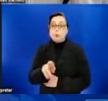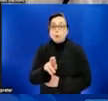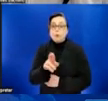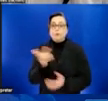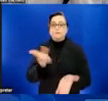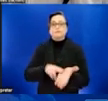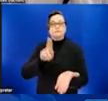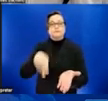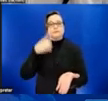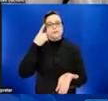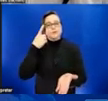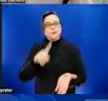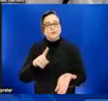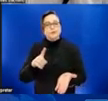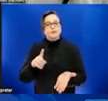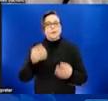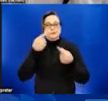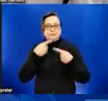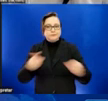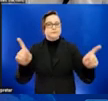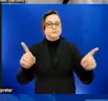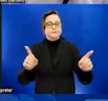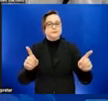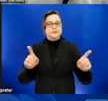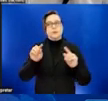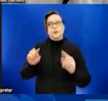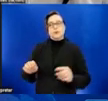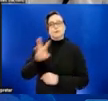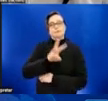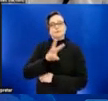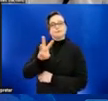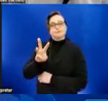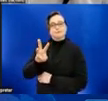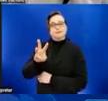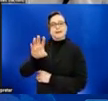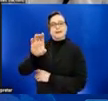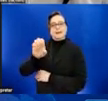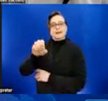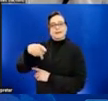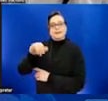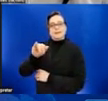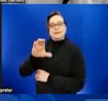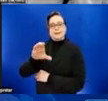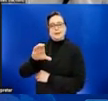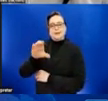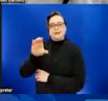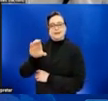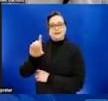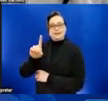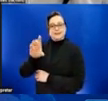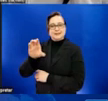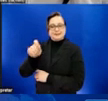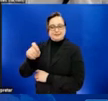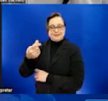epic page. You'll find the recording of this webinar on epic CDC.gov webpage and